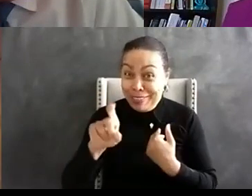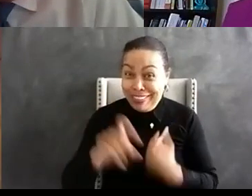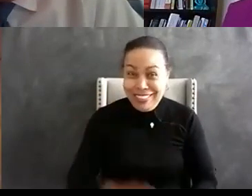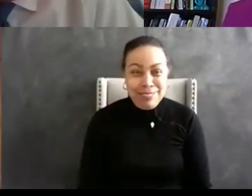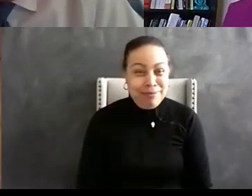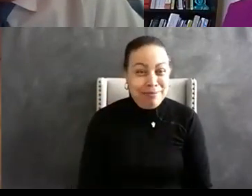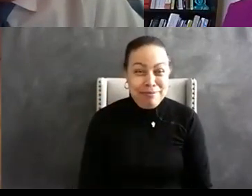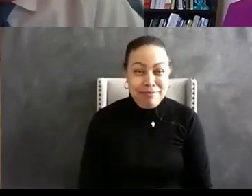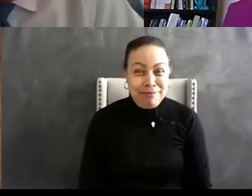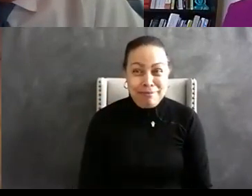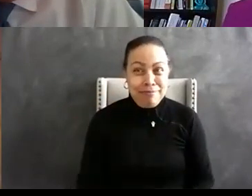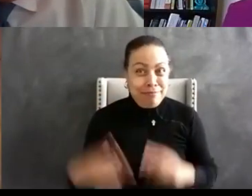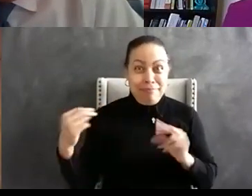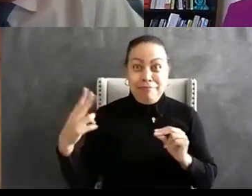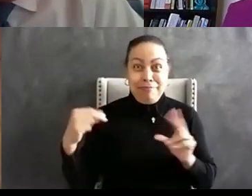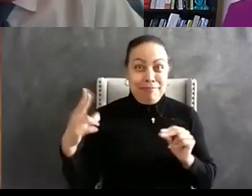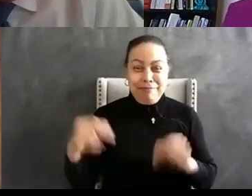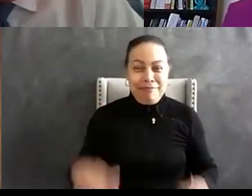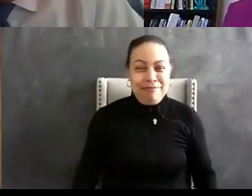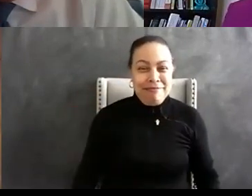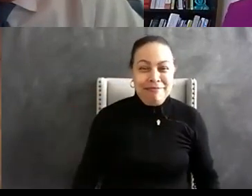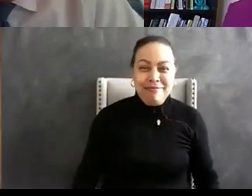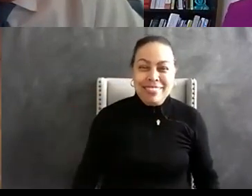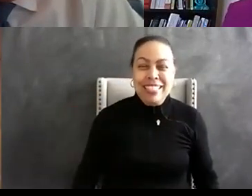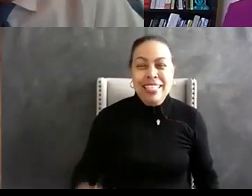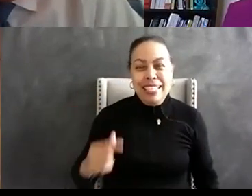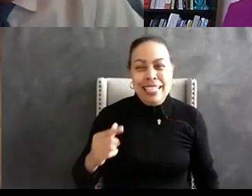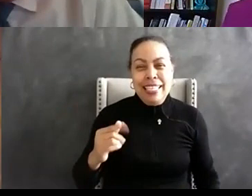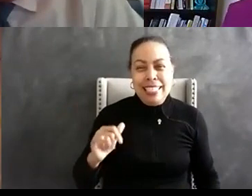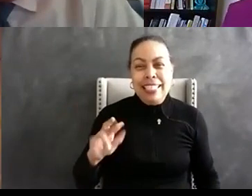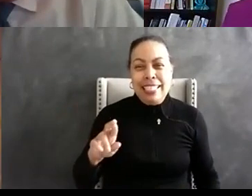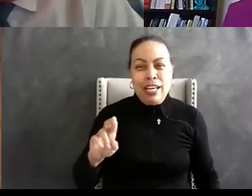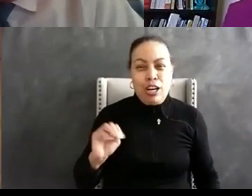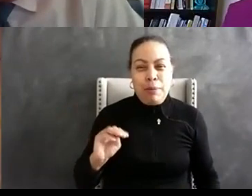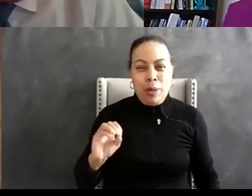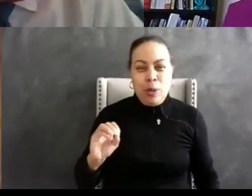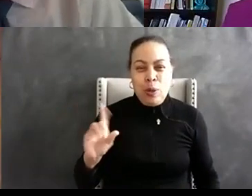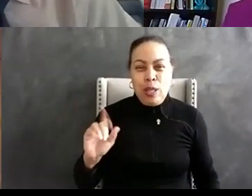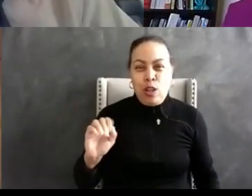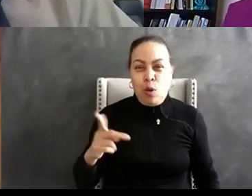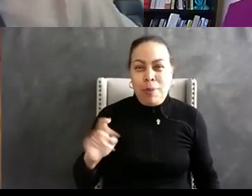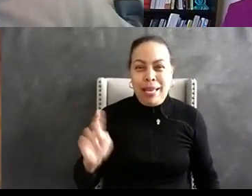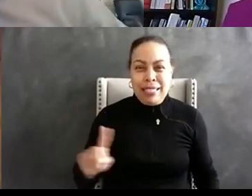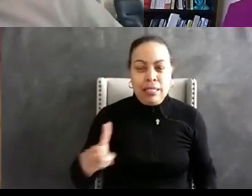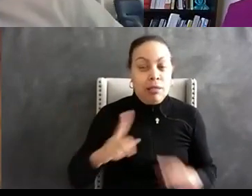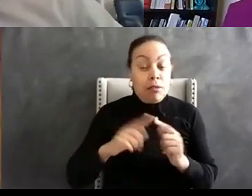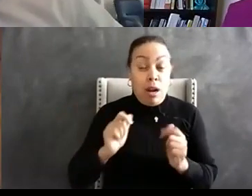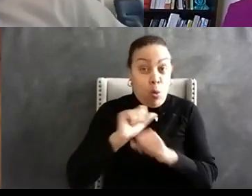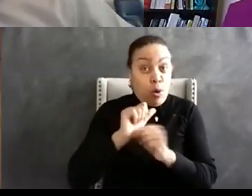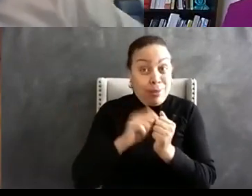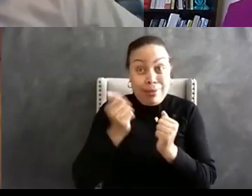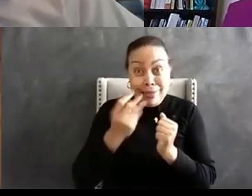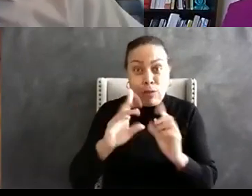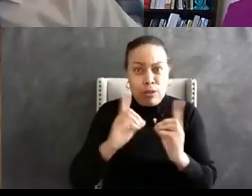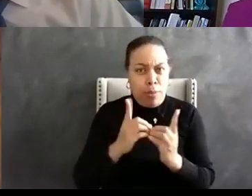i don't know of any of all the departments that we have worked when we come away we always hear